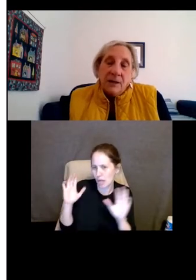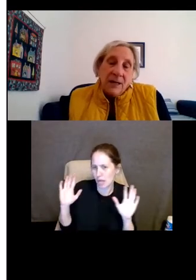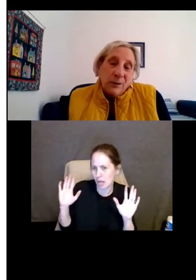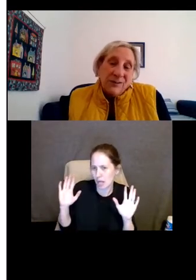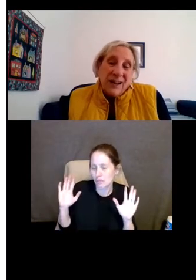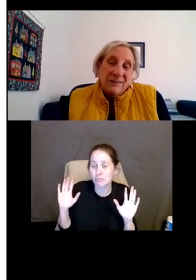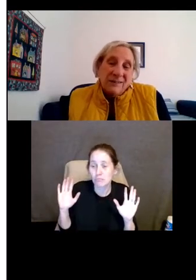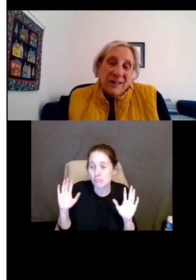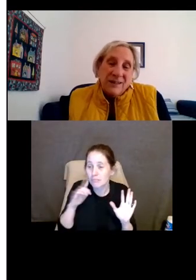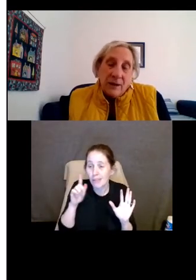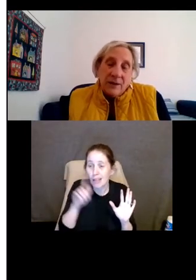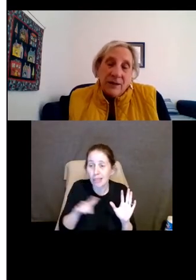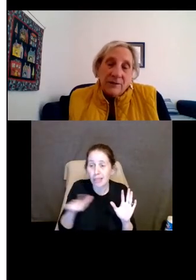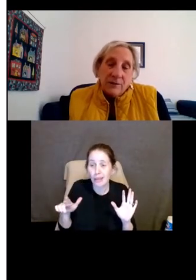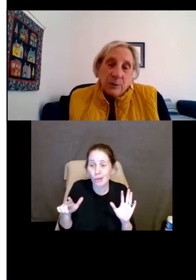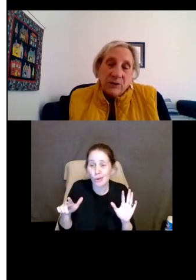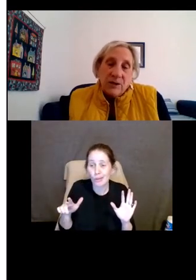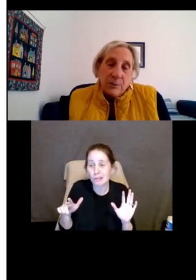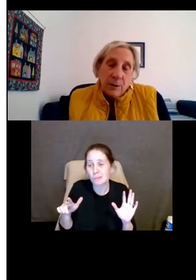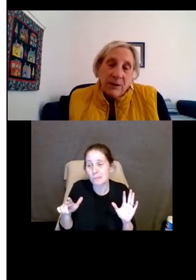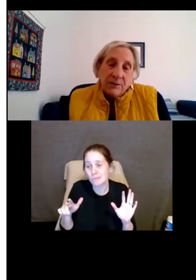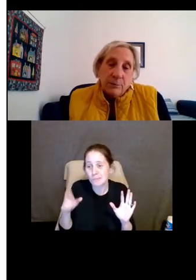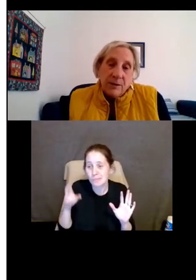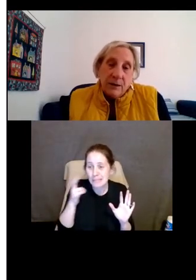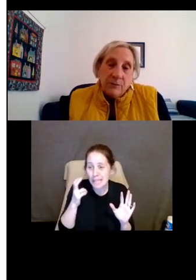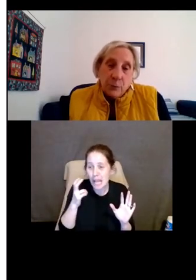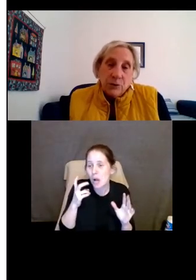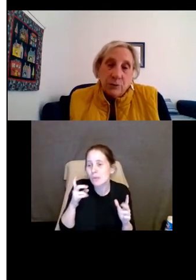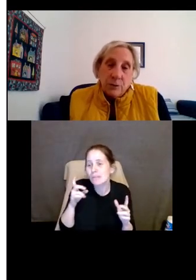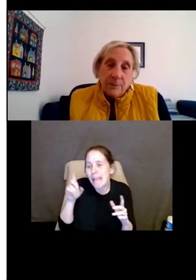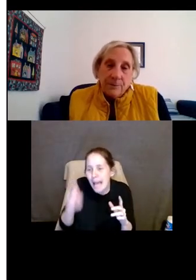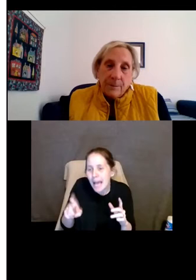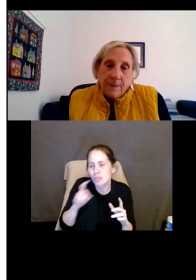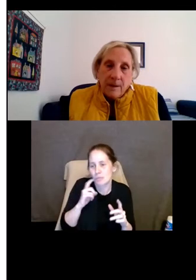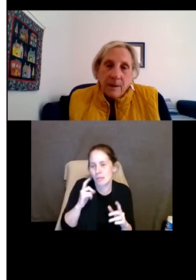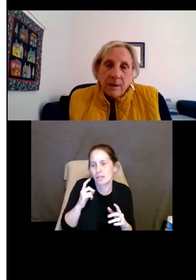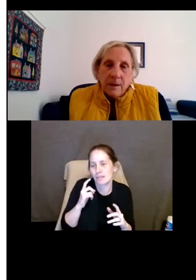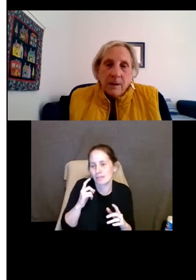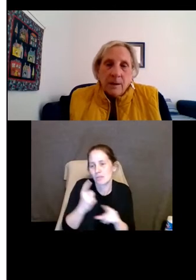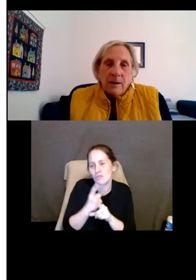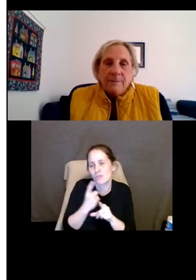And the landlord's doubt in that situation has to be a reasonable doubt for sure.